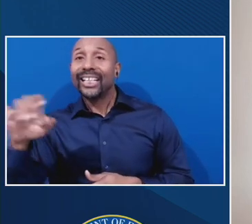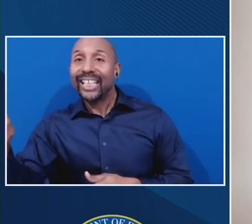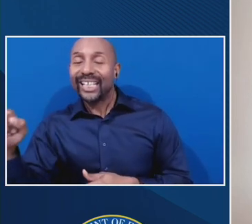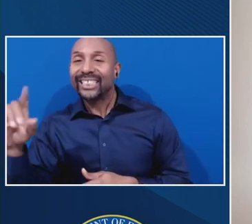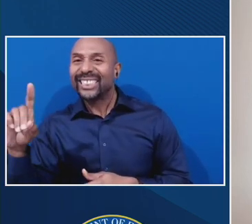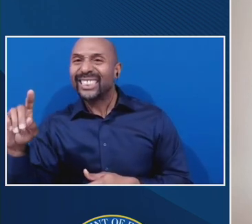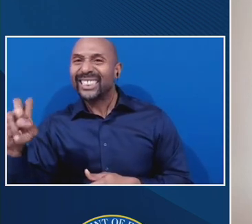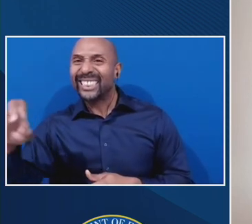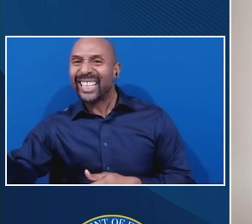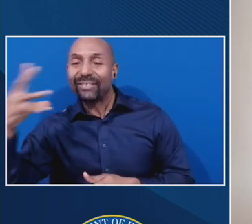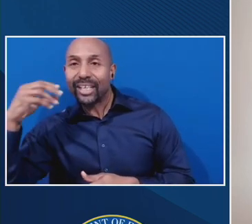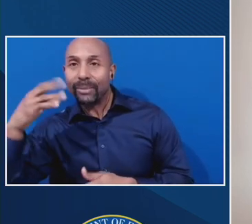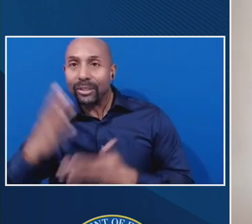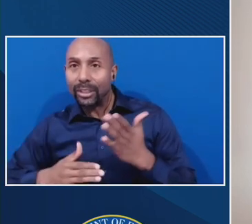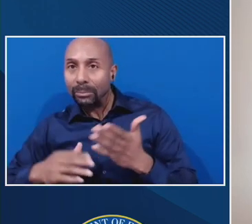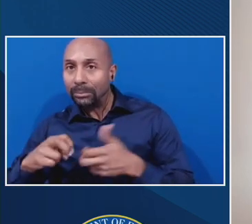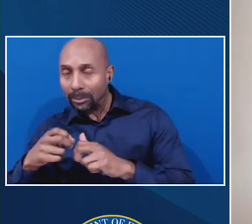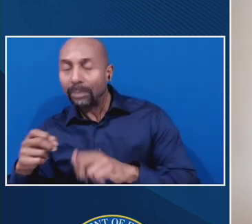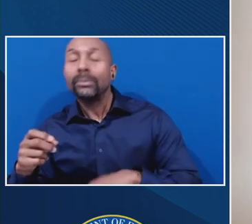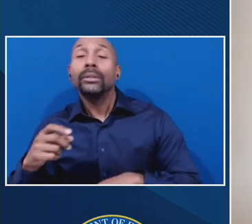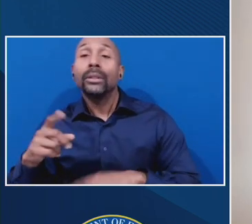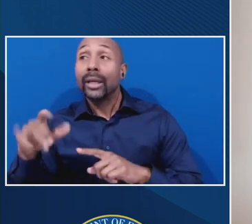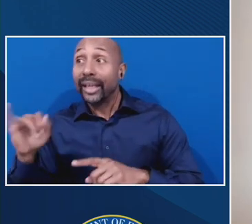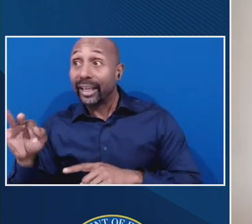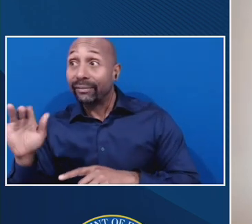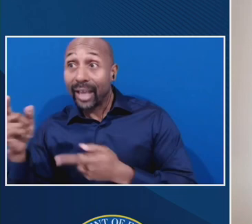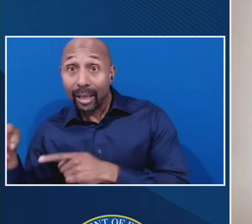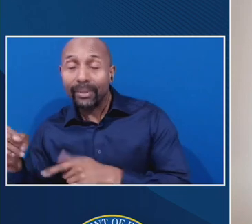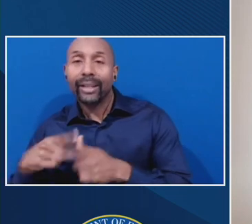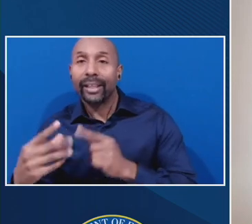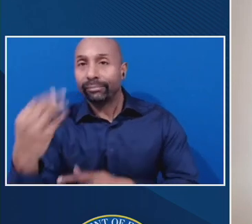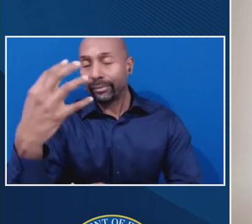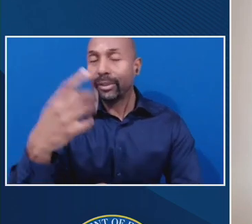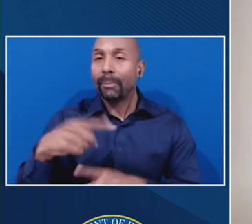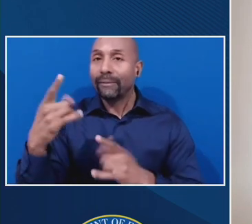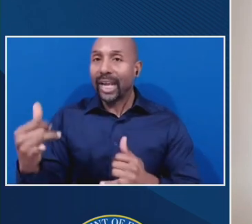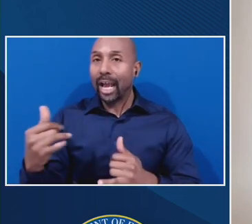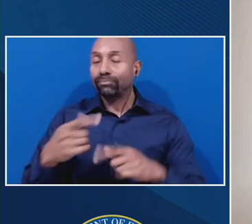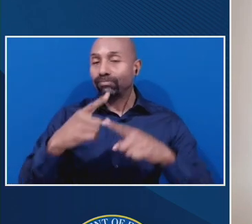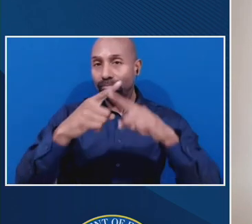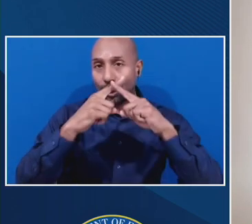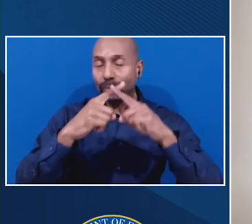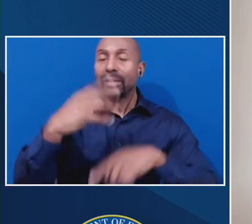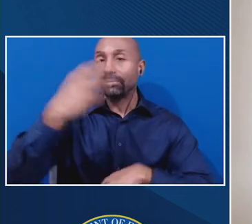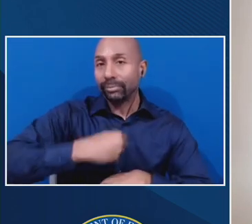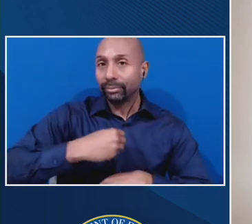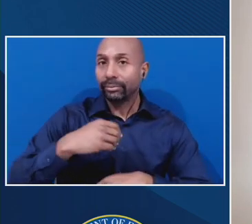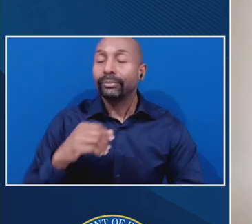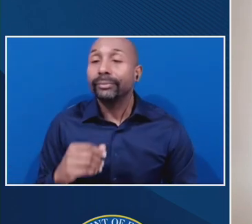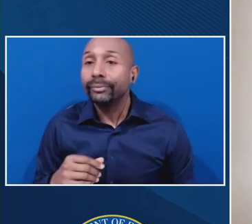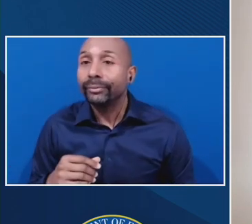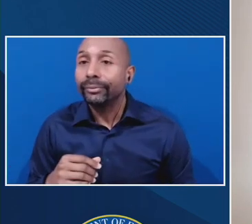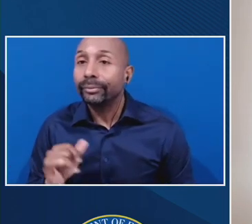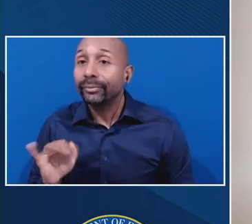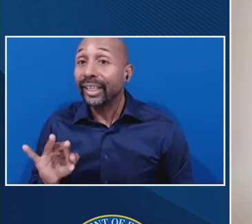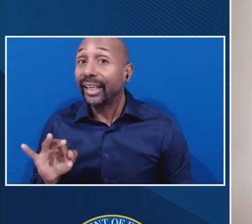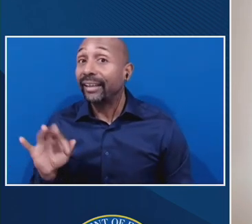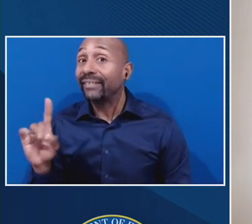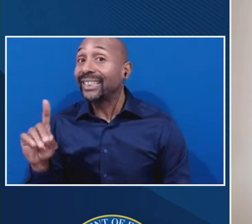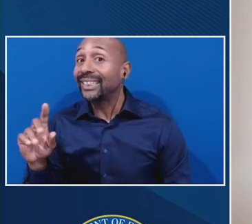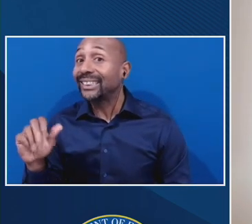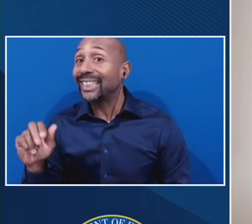I'll turn my camera off, mute myself, and then I'll just jump in if, unfortunately, David disappears from our